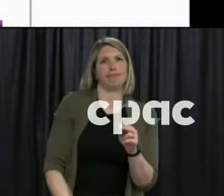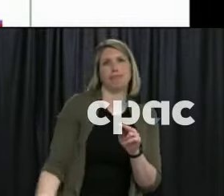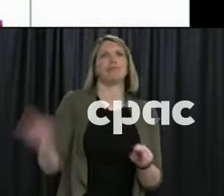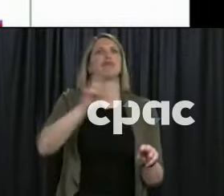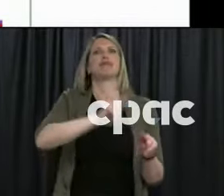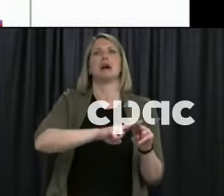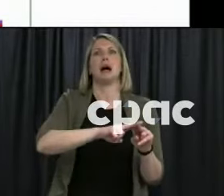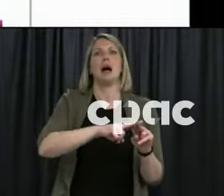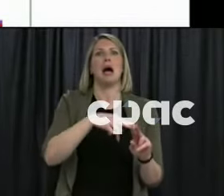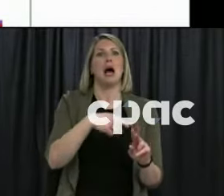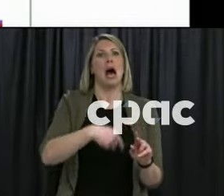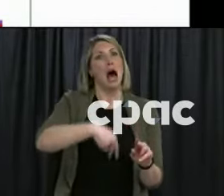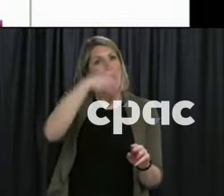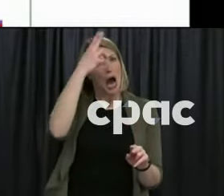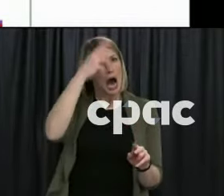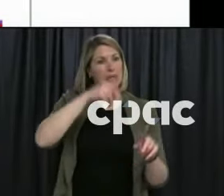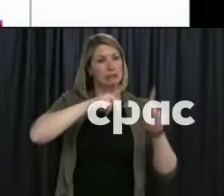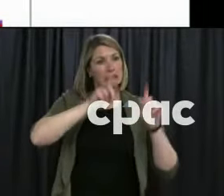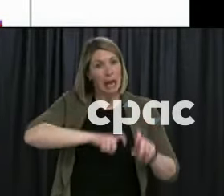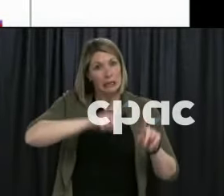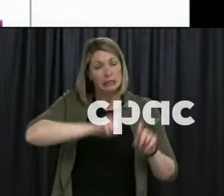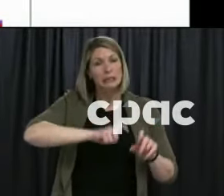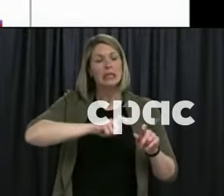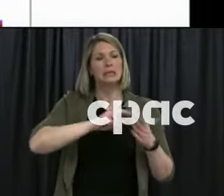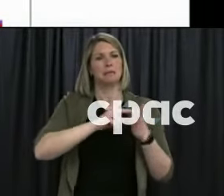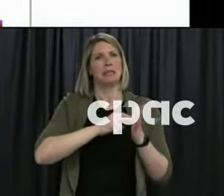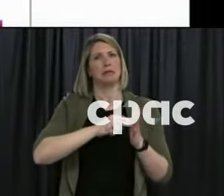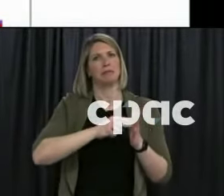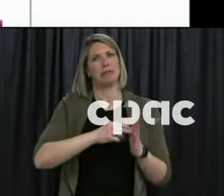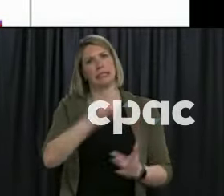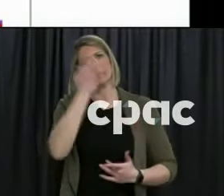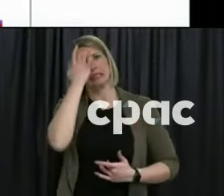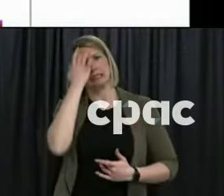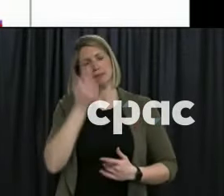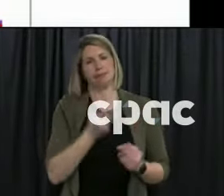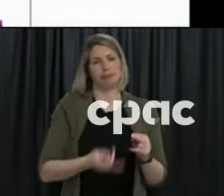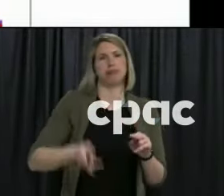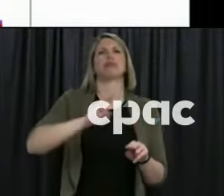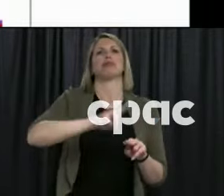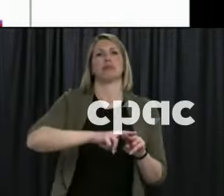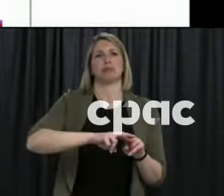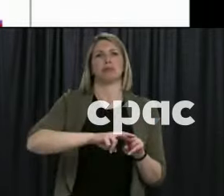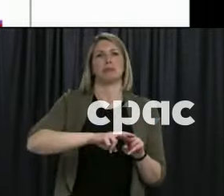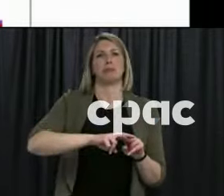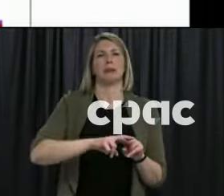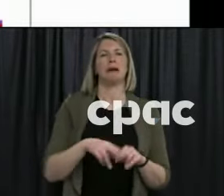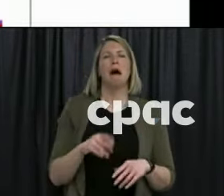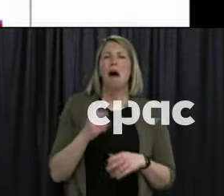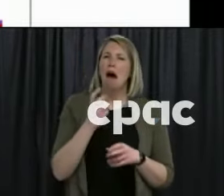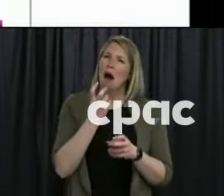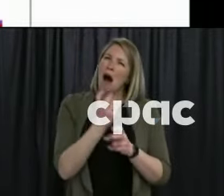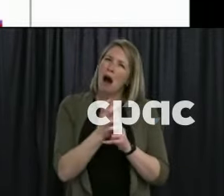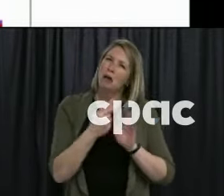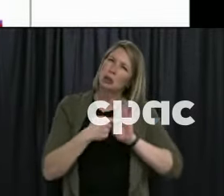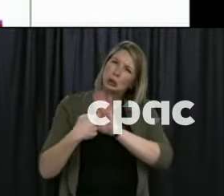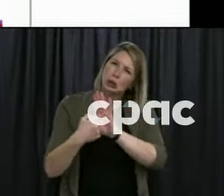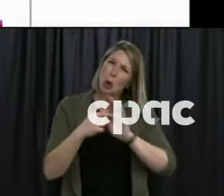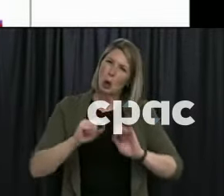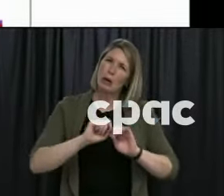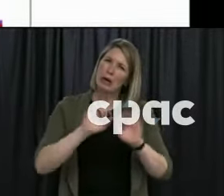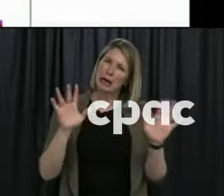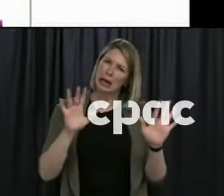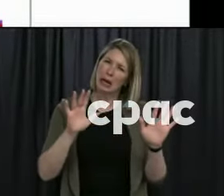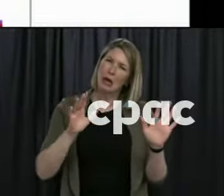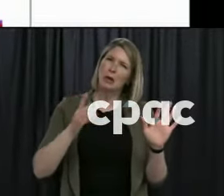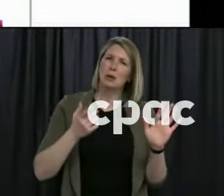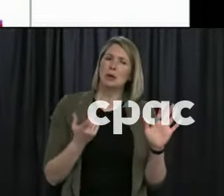there was a slight reporting delay. And as a result, just looking at this, it's slightly harder to model. So we actually had to